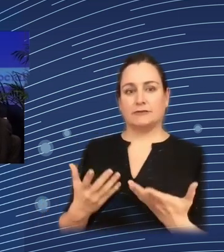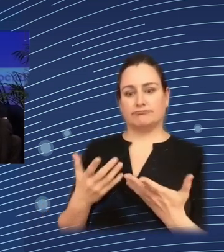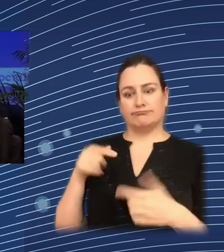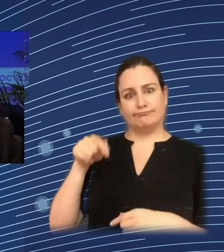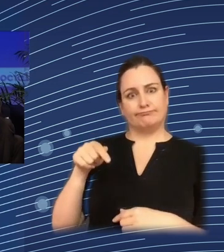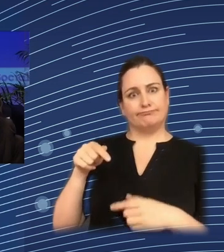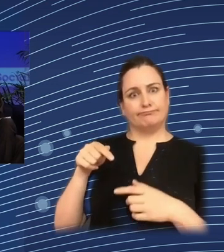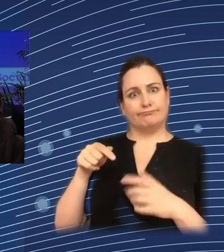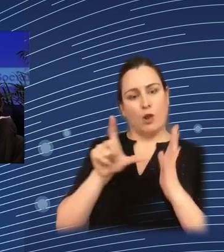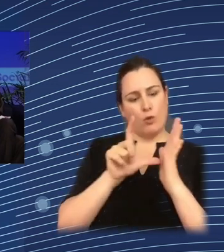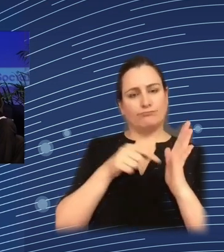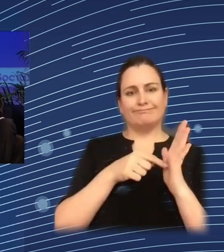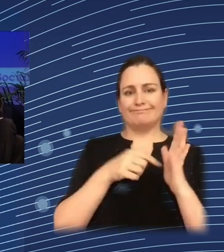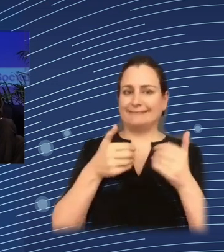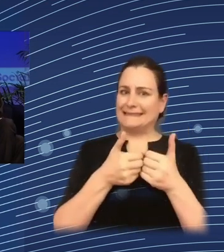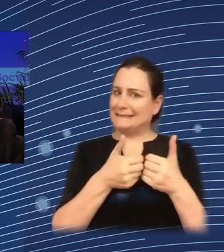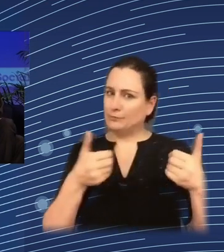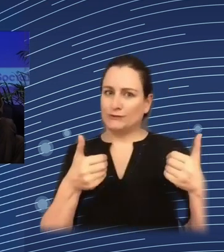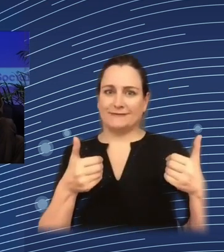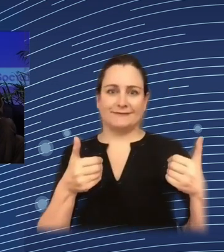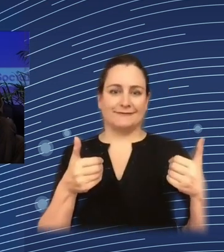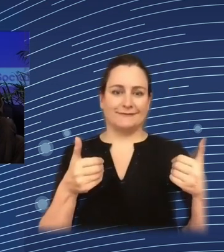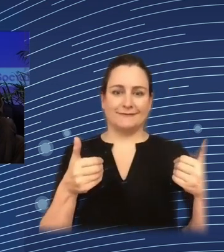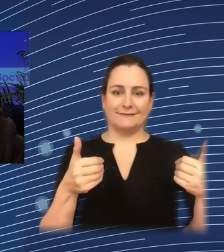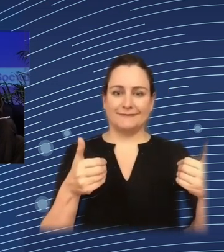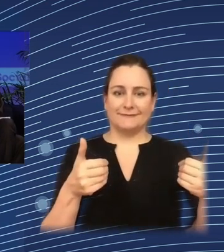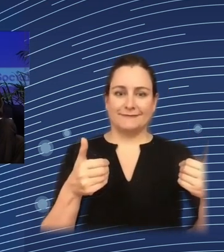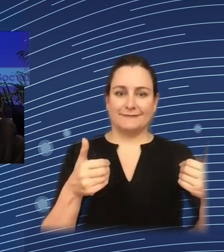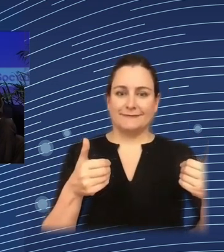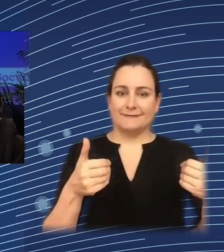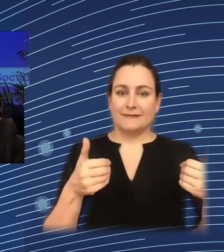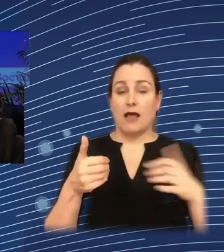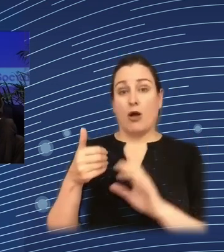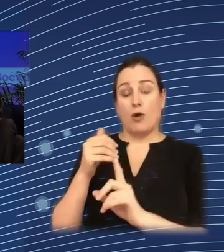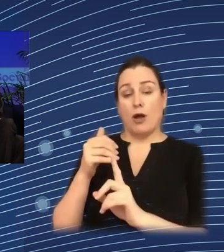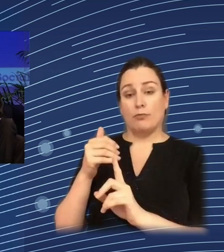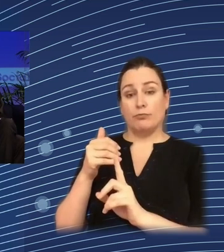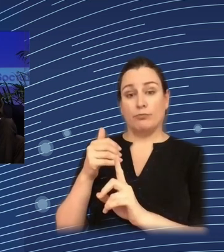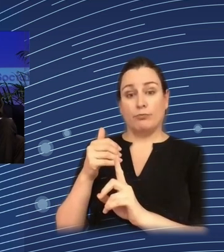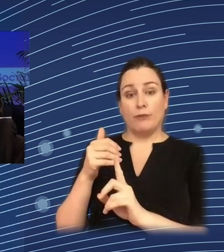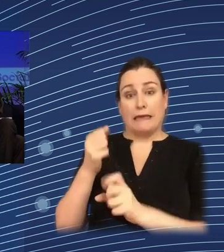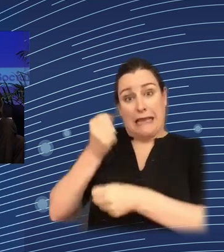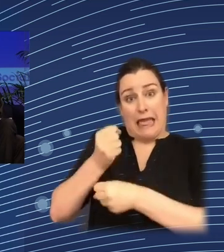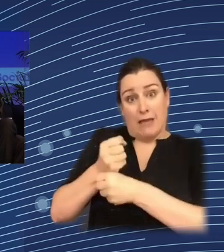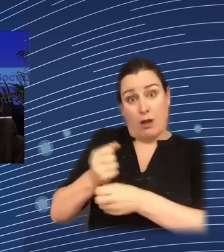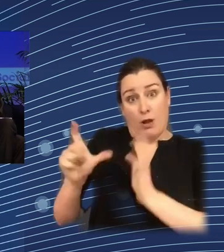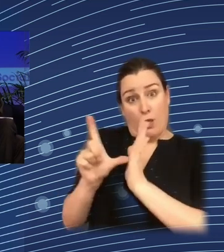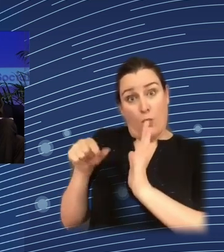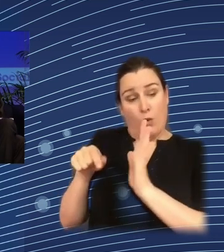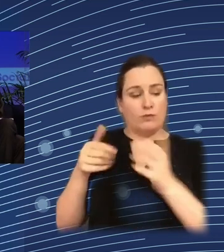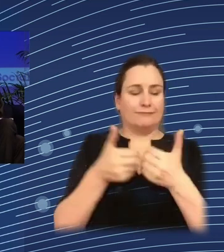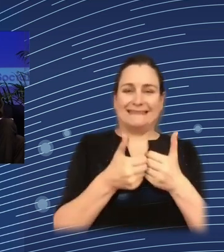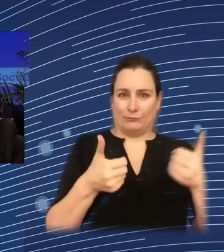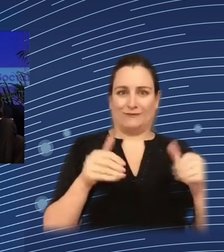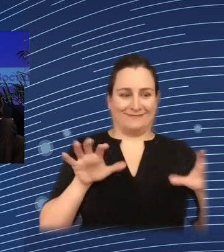that workers representatives and courts are increasingly using GDPR to deal with labor issues